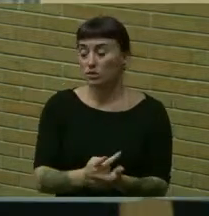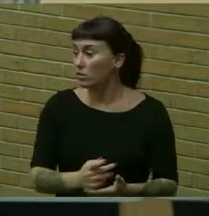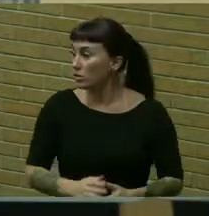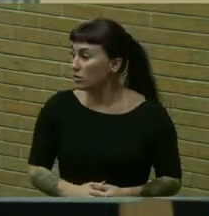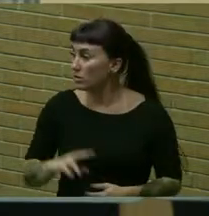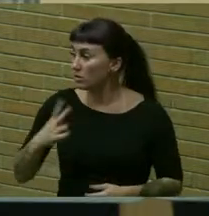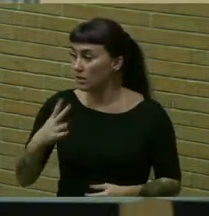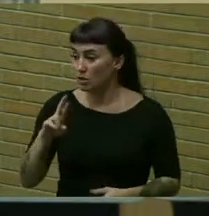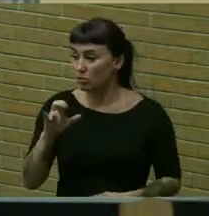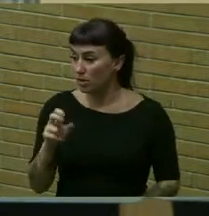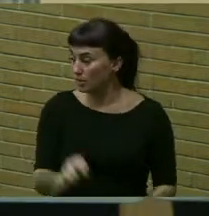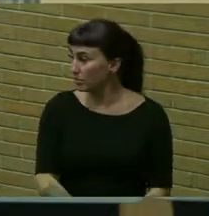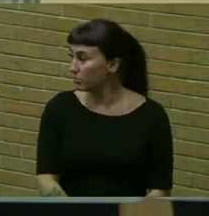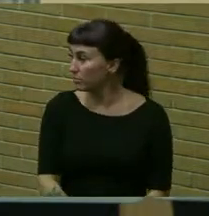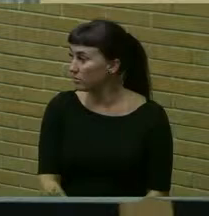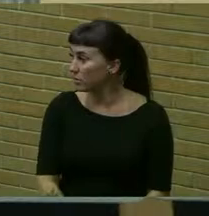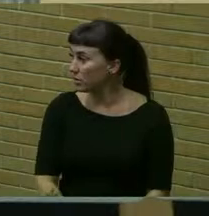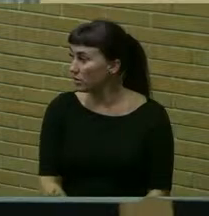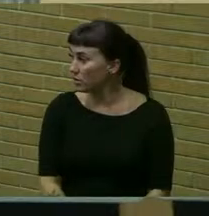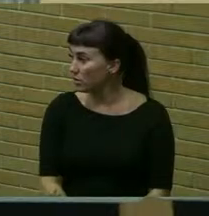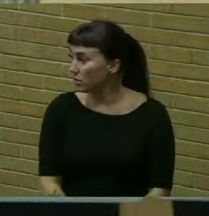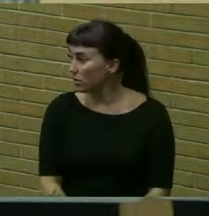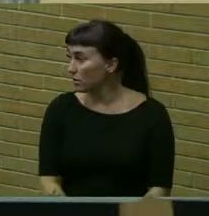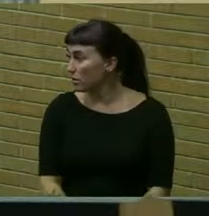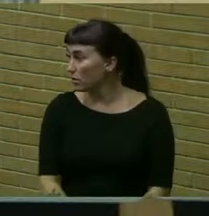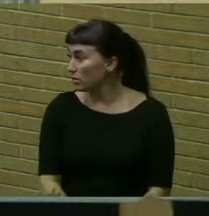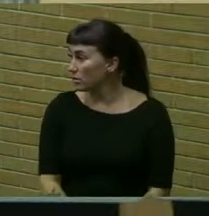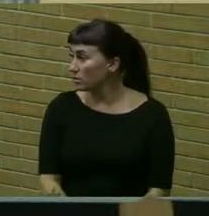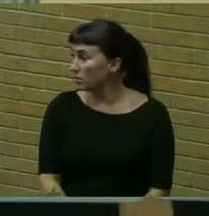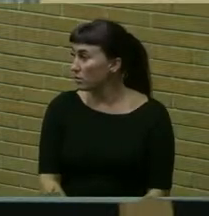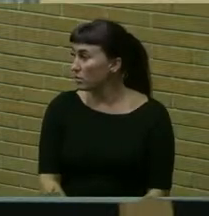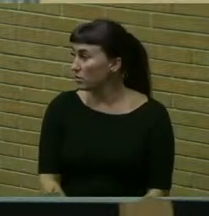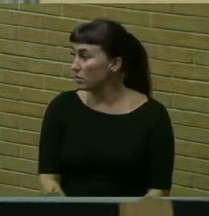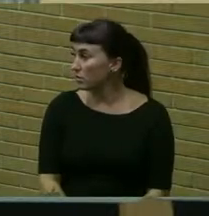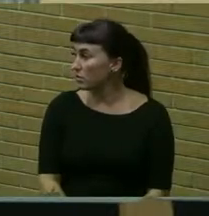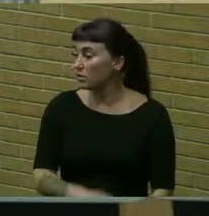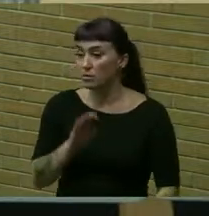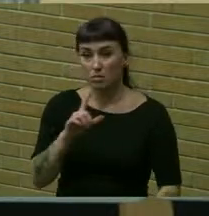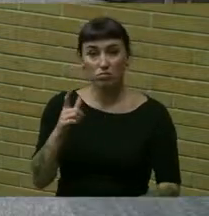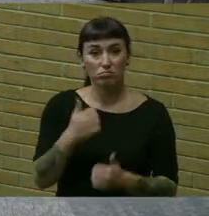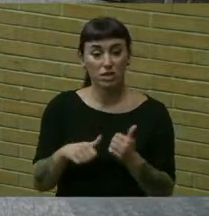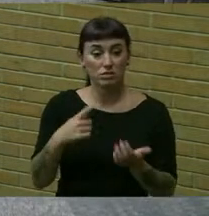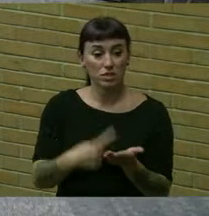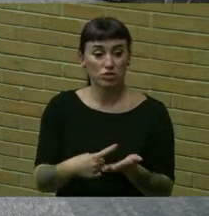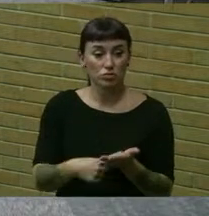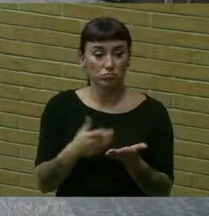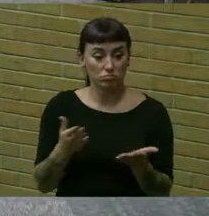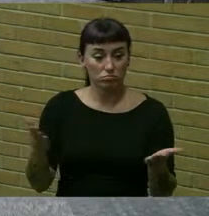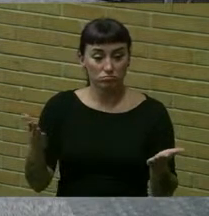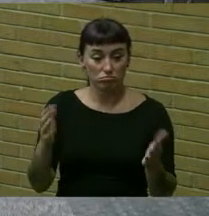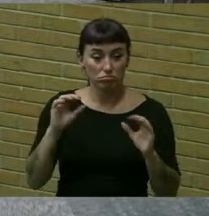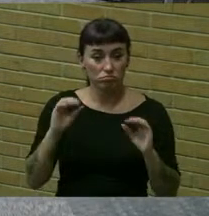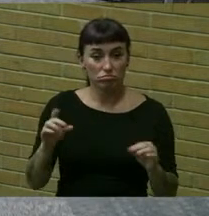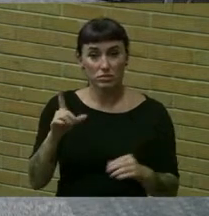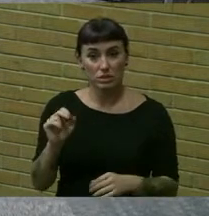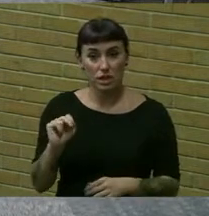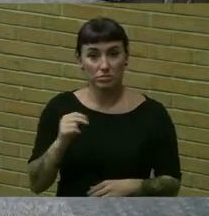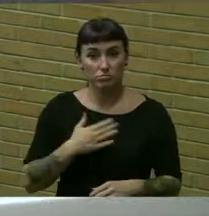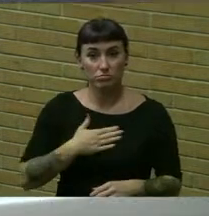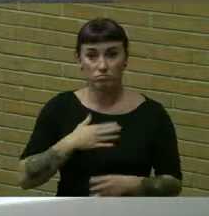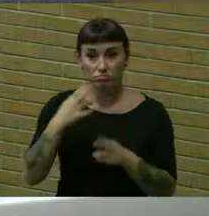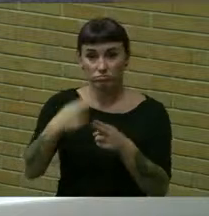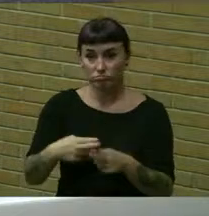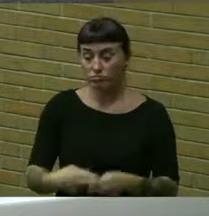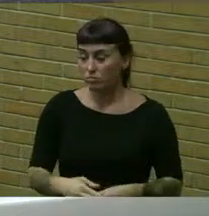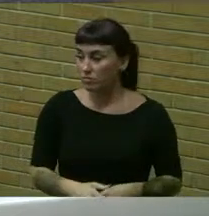second any discussion hearing none dan please call